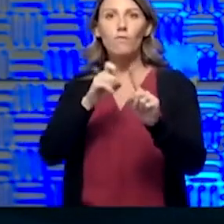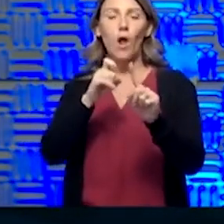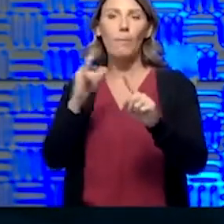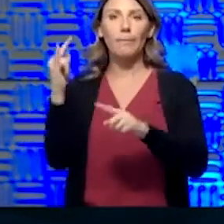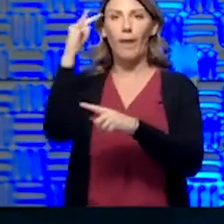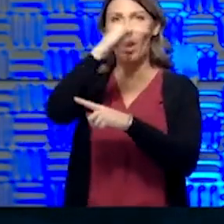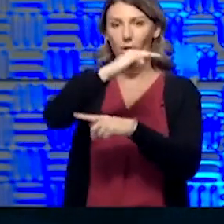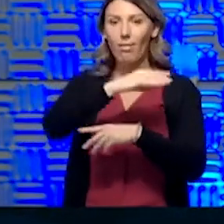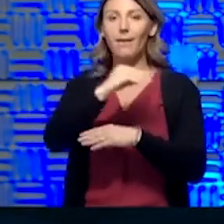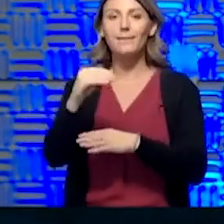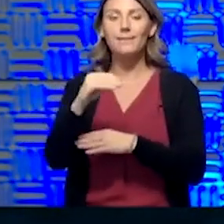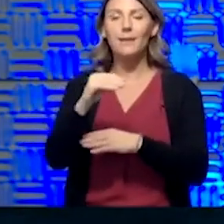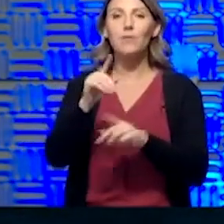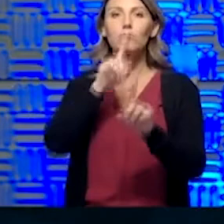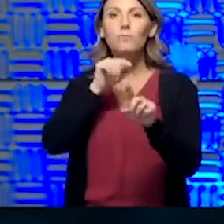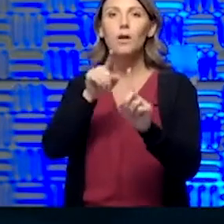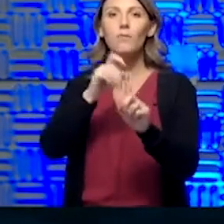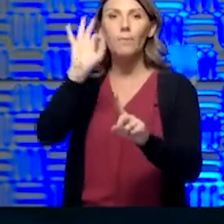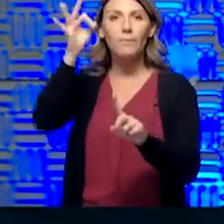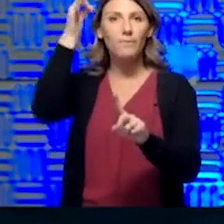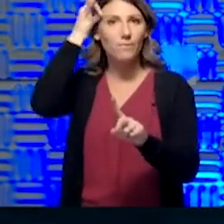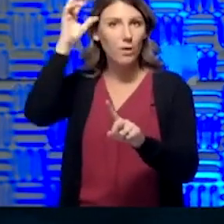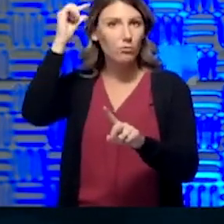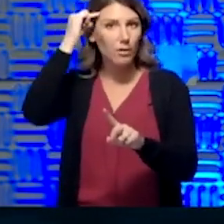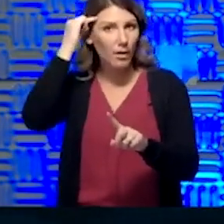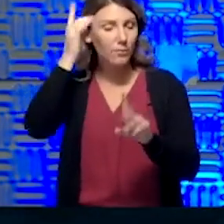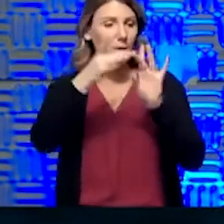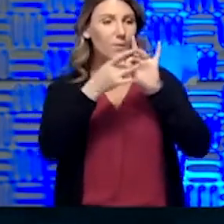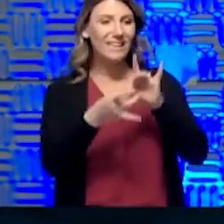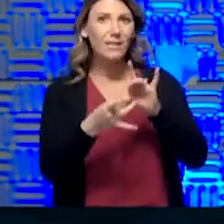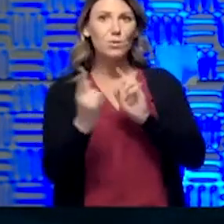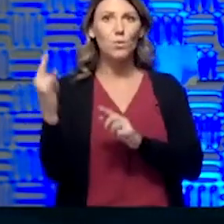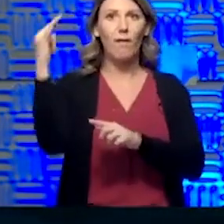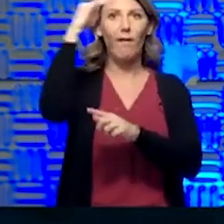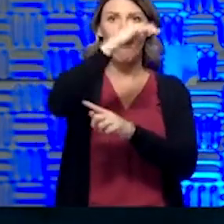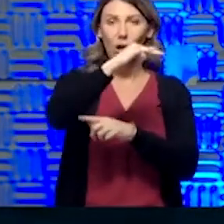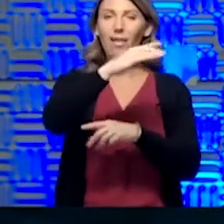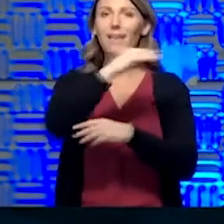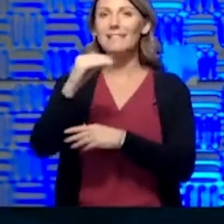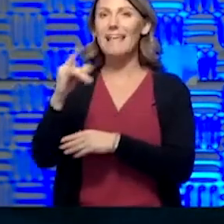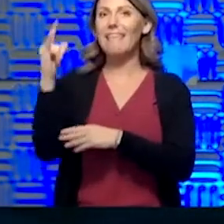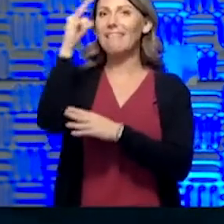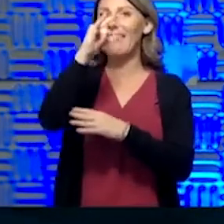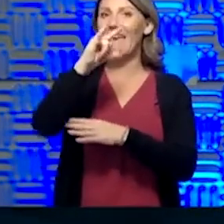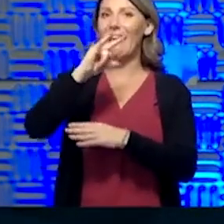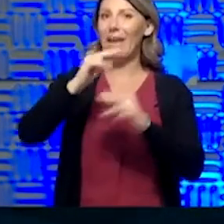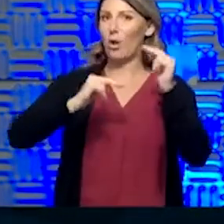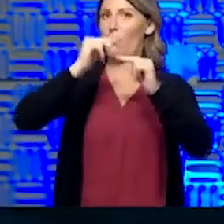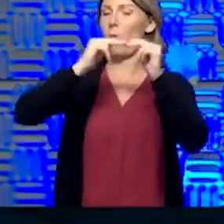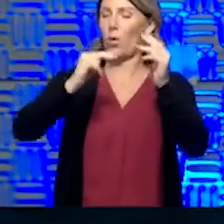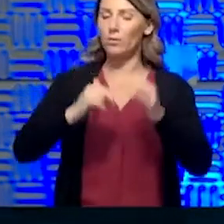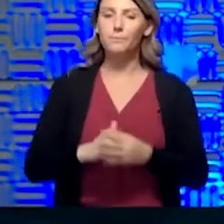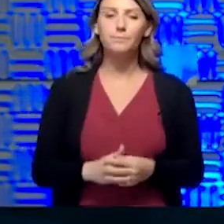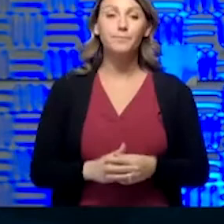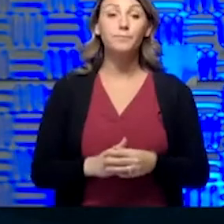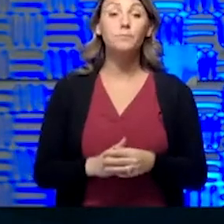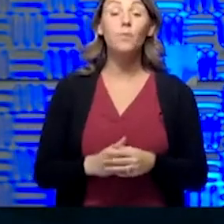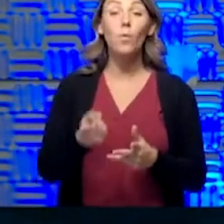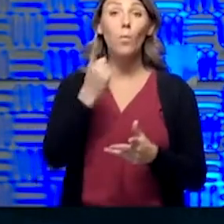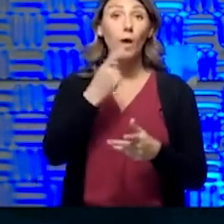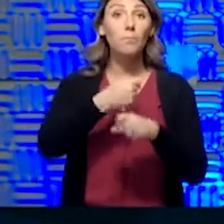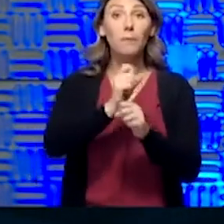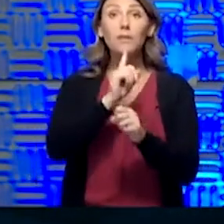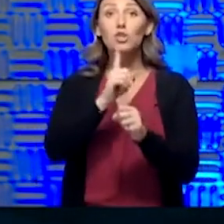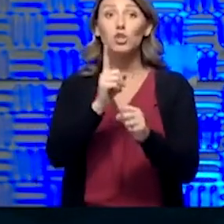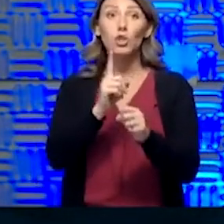the response by the federal government in assistance of airlines and airports. An effort to try to make certain that flying is safer. As the